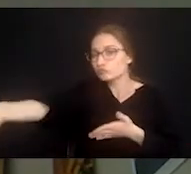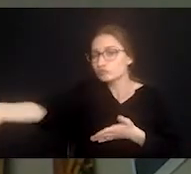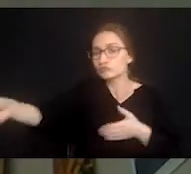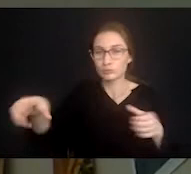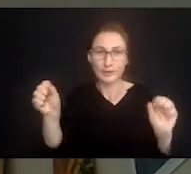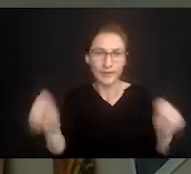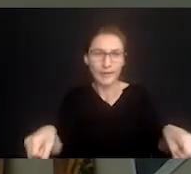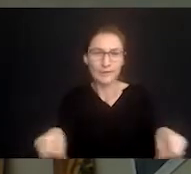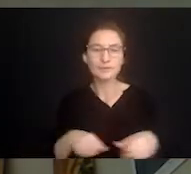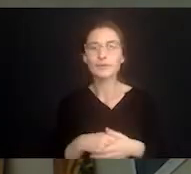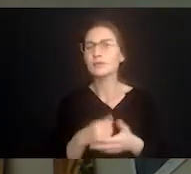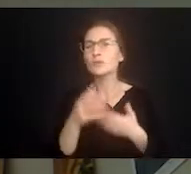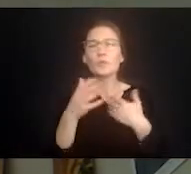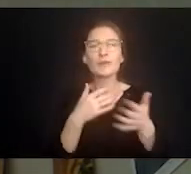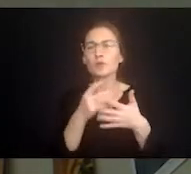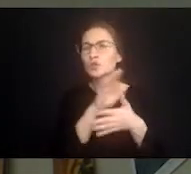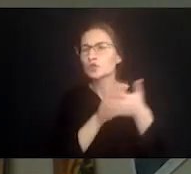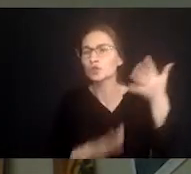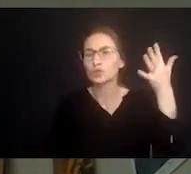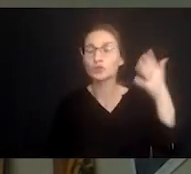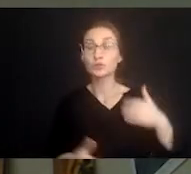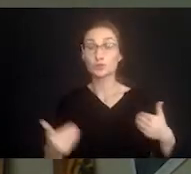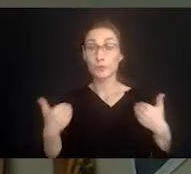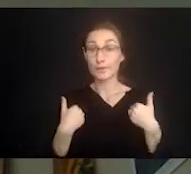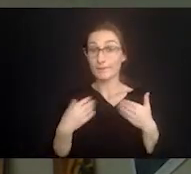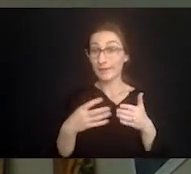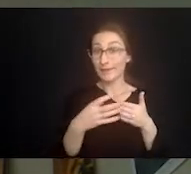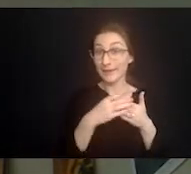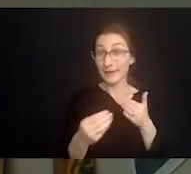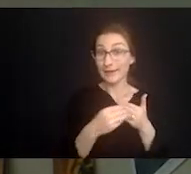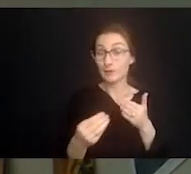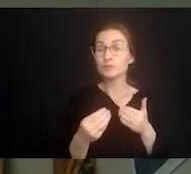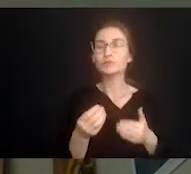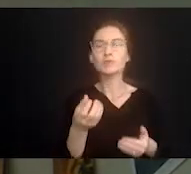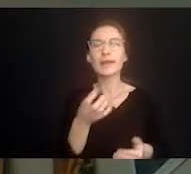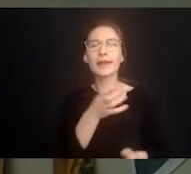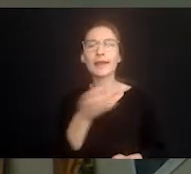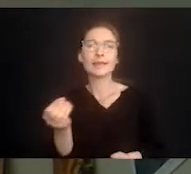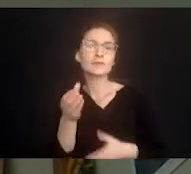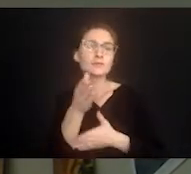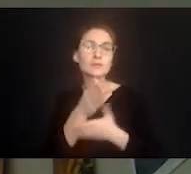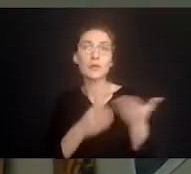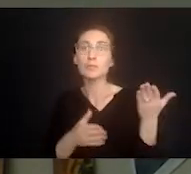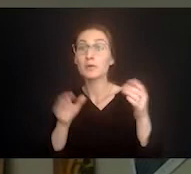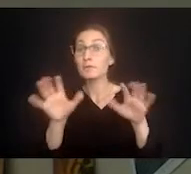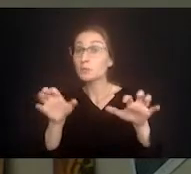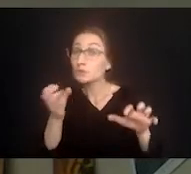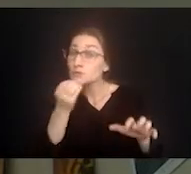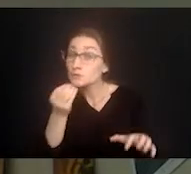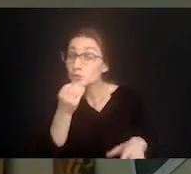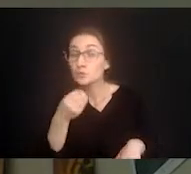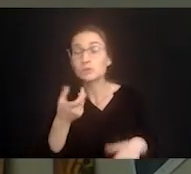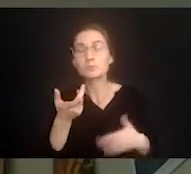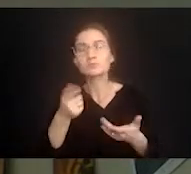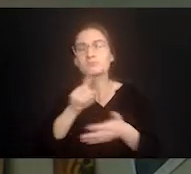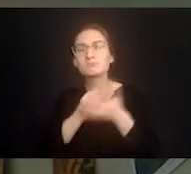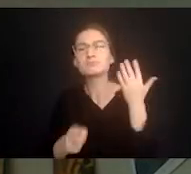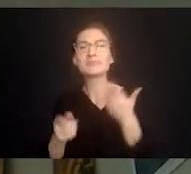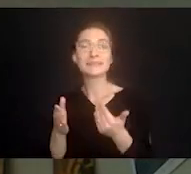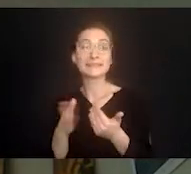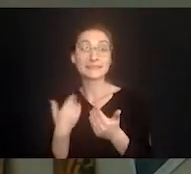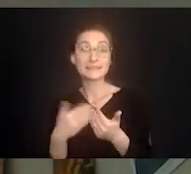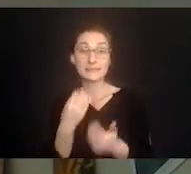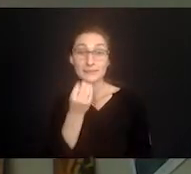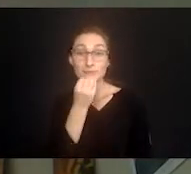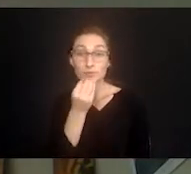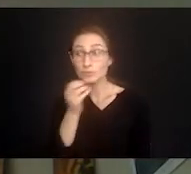them. Whatever it might be, having both cash and trying to keep some reserve of some frozen food or